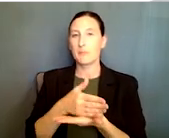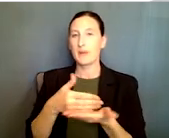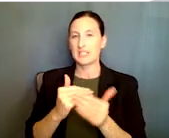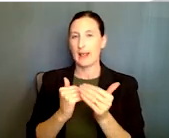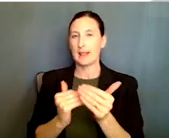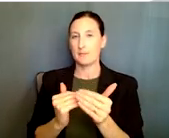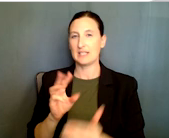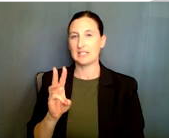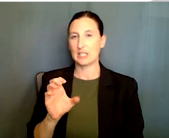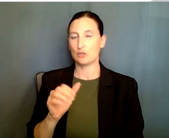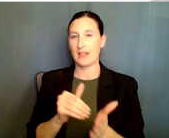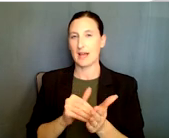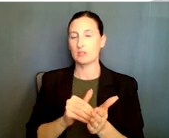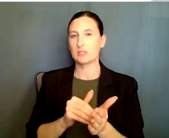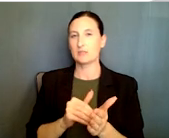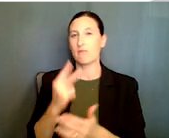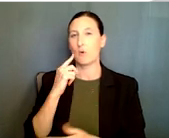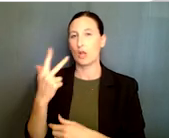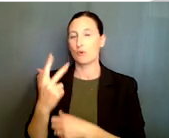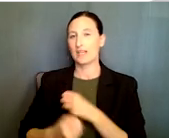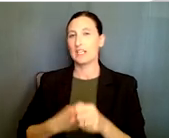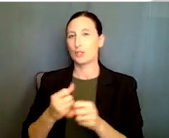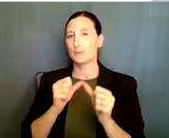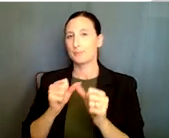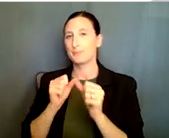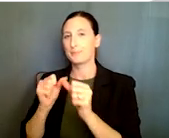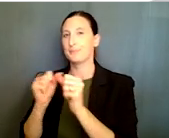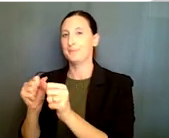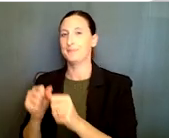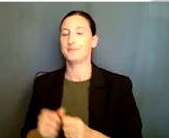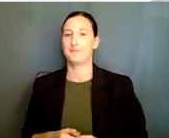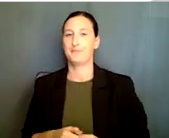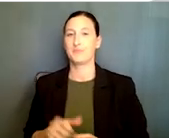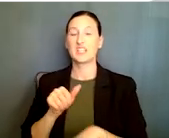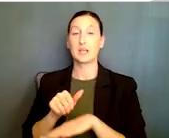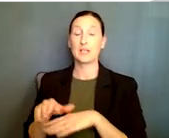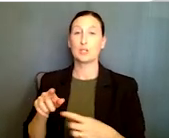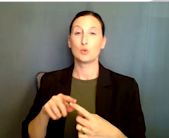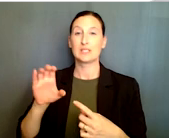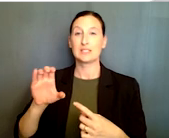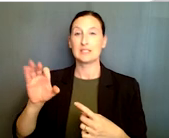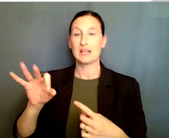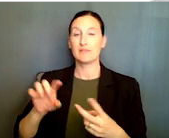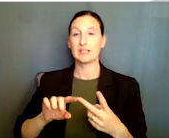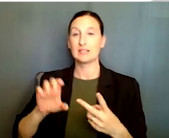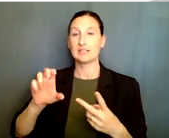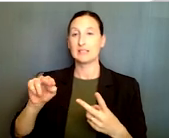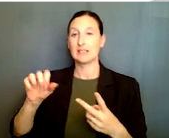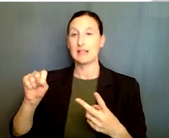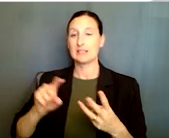duration up to three years. And this can be submitted to CCF, CNS, and IIS only.